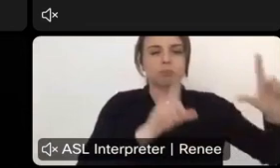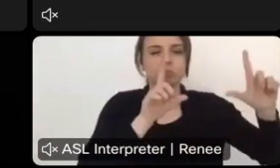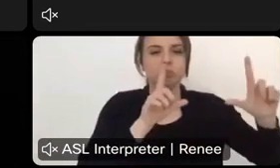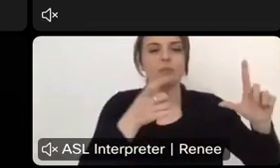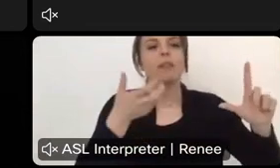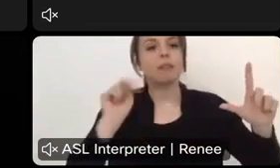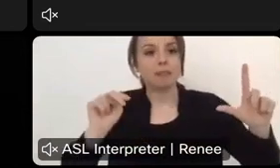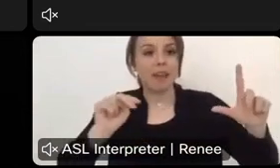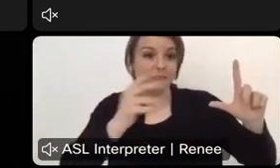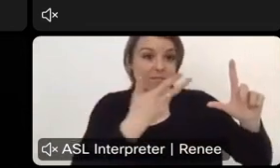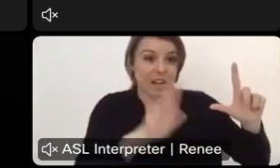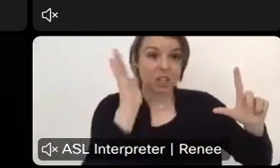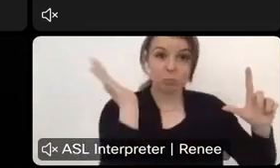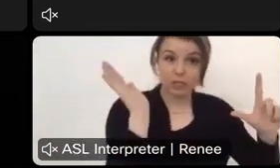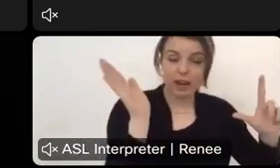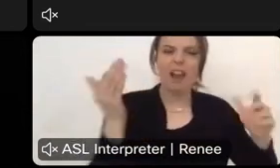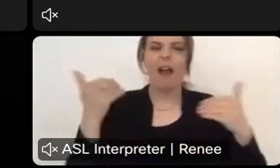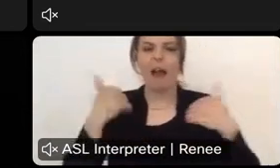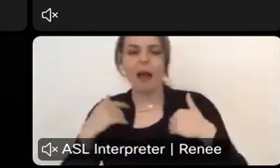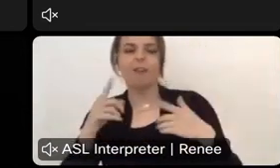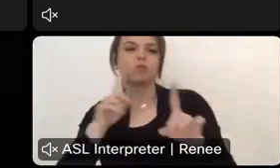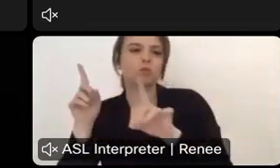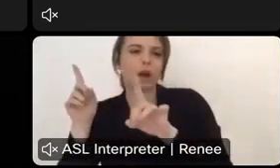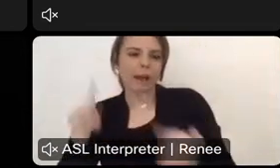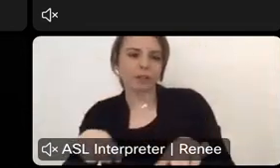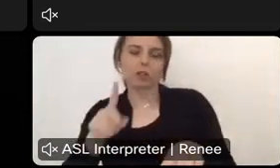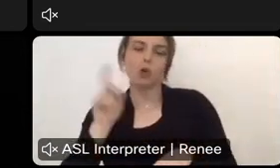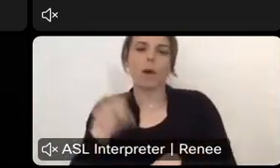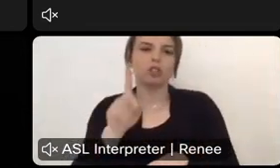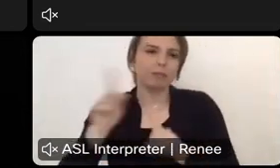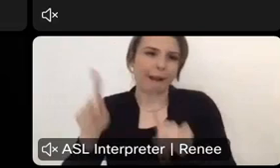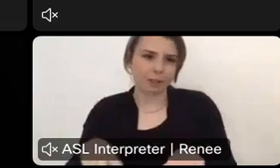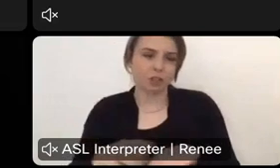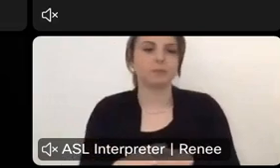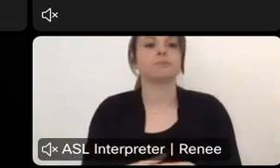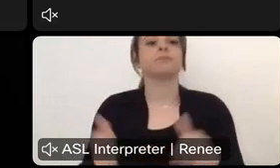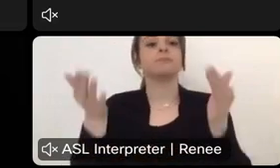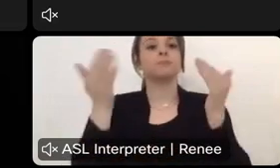for some question and answer and discussion at the end. Jared, you have the floor, sir. All right. Thank you, Toby.